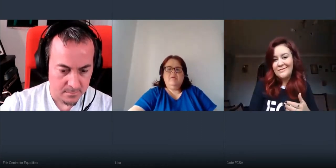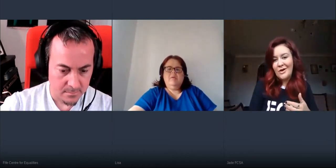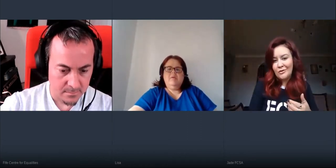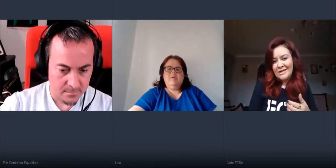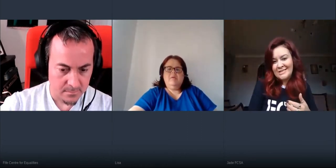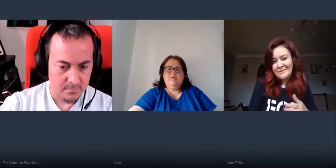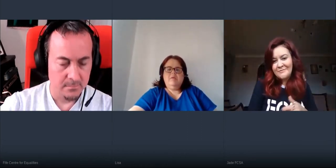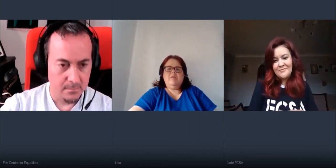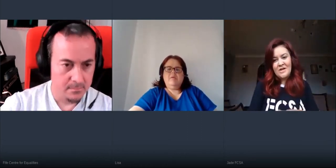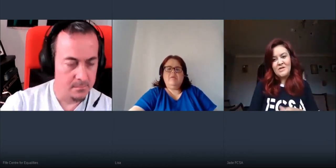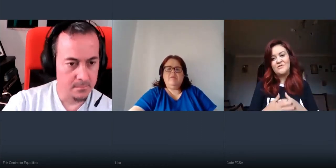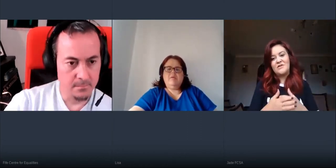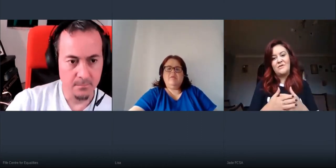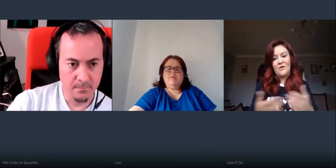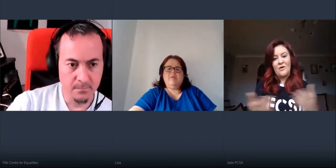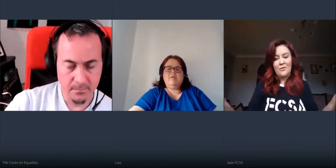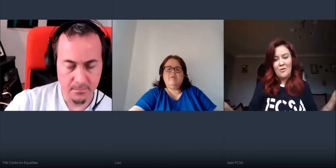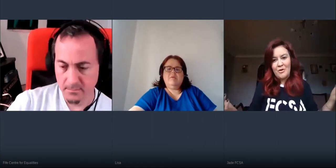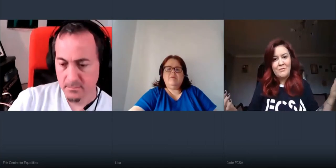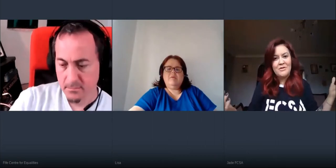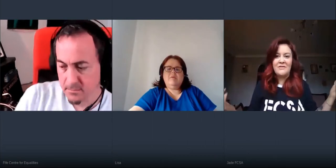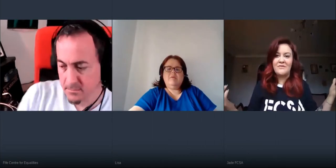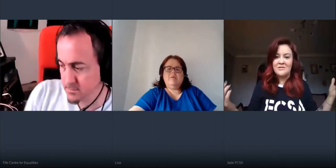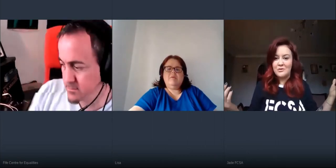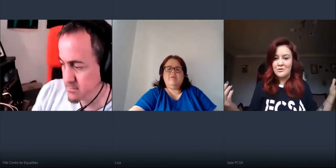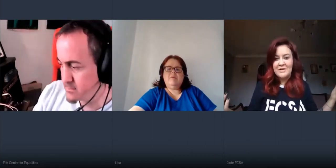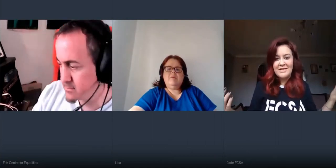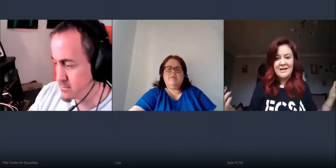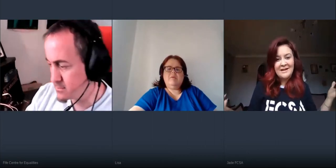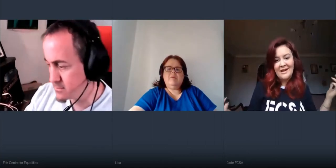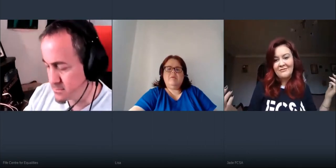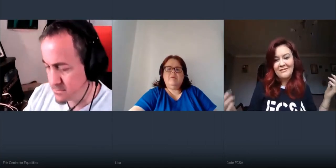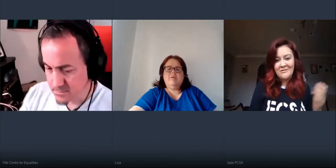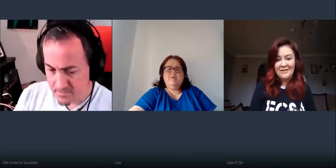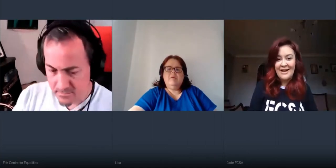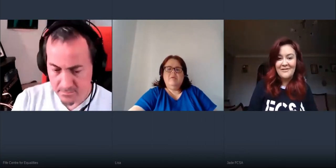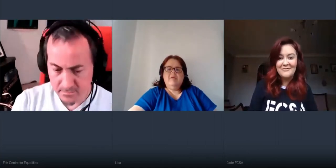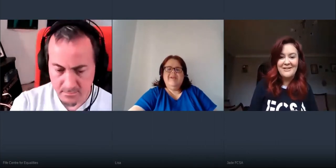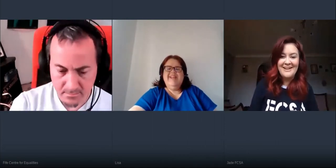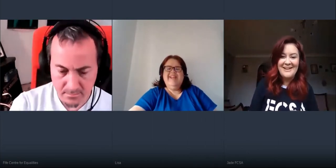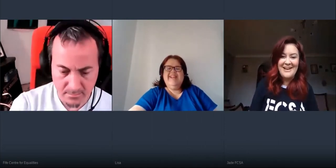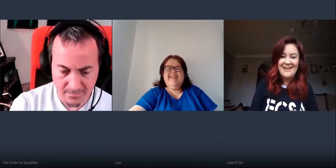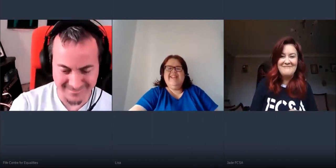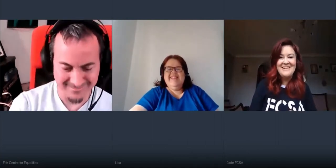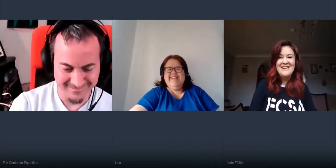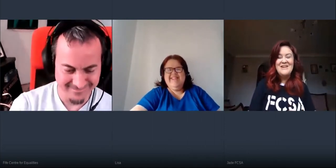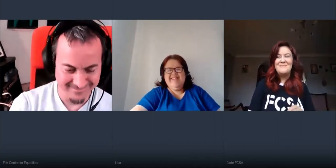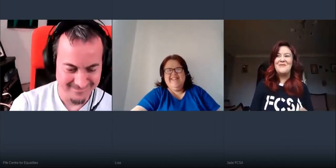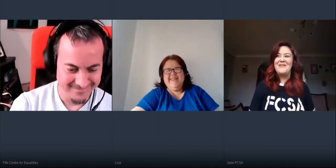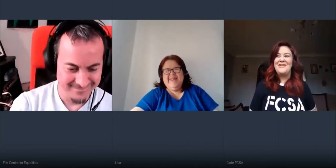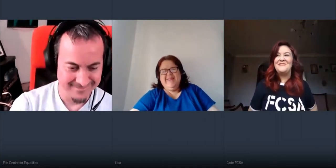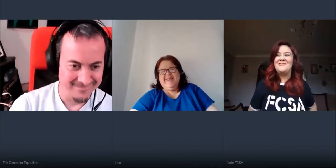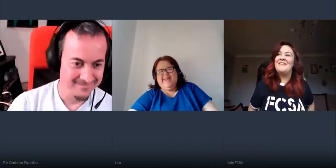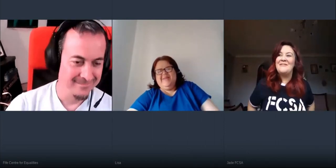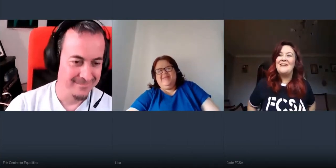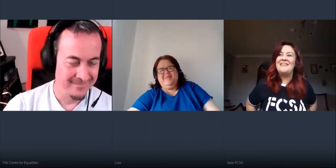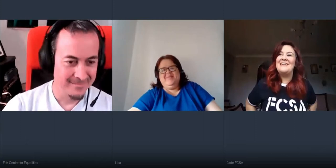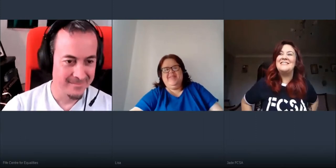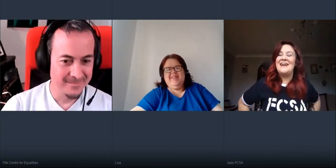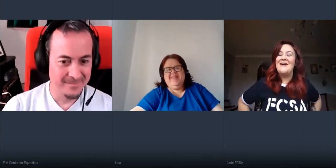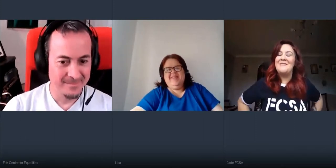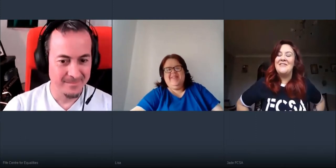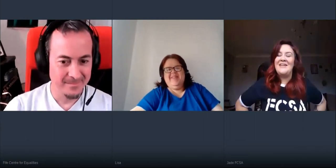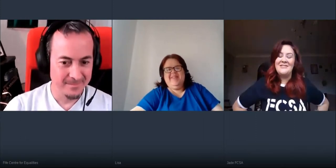already so we've got we're on pretty much every social media account that you can have but we very quickly